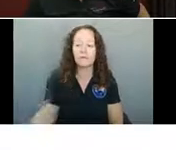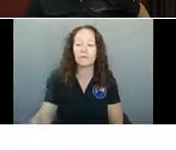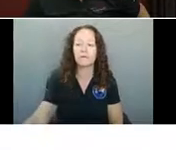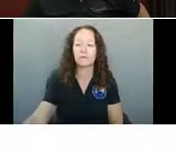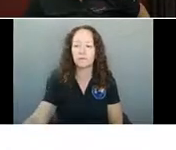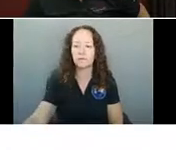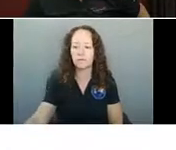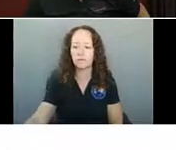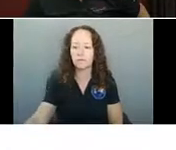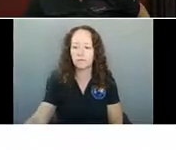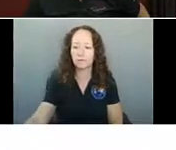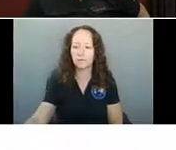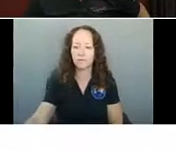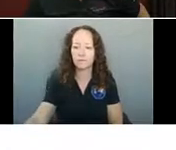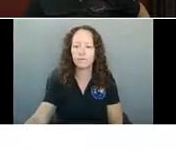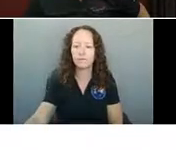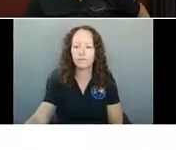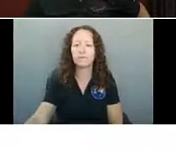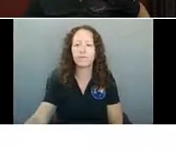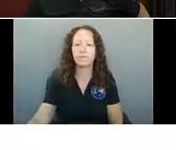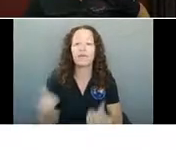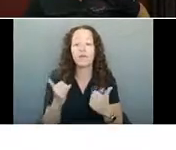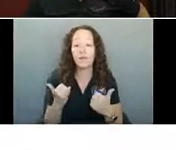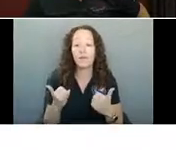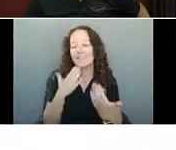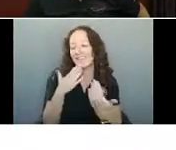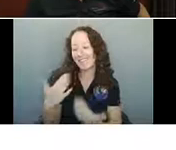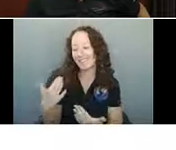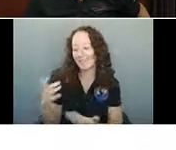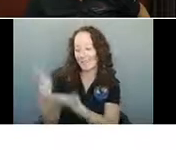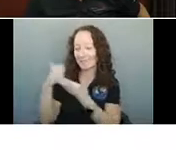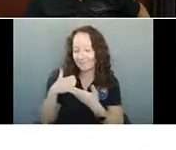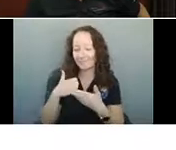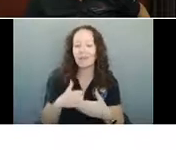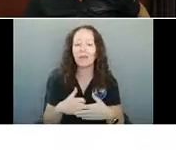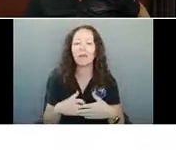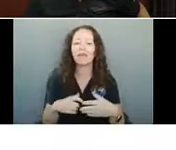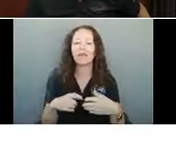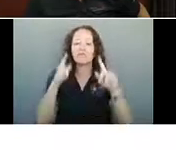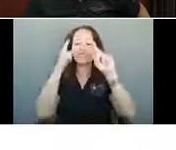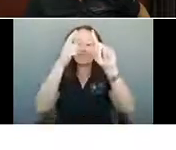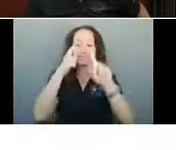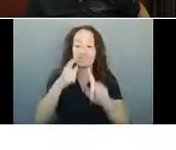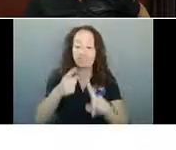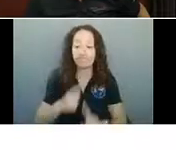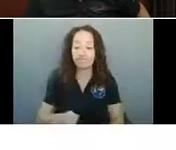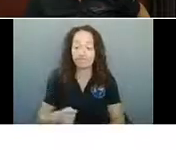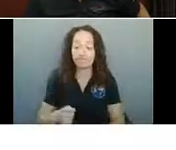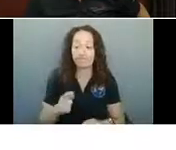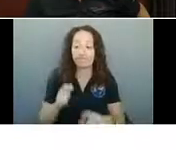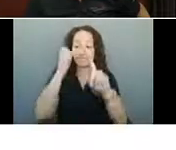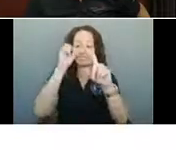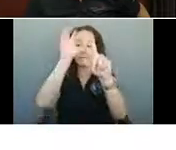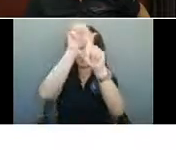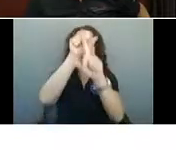All right. There we go. Thank you very much. So the benchmarks. The three benchmarks that the state